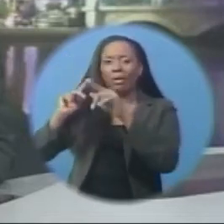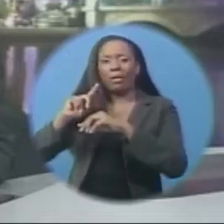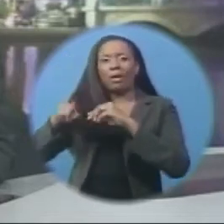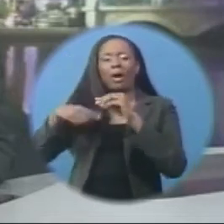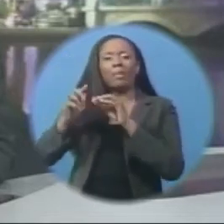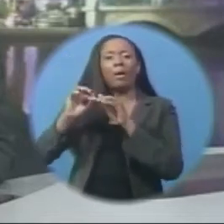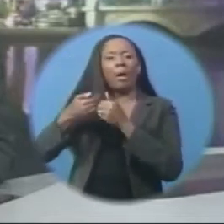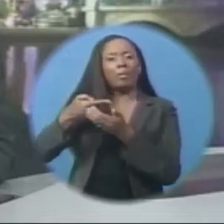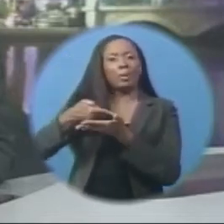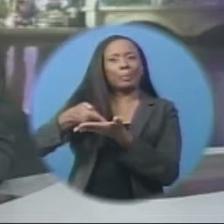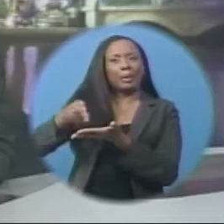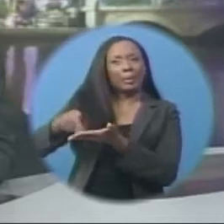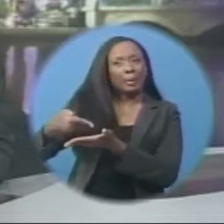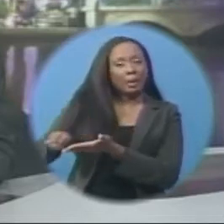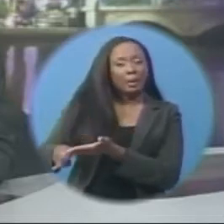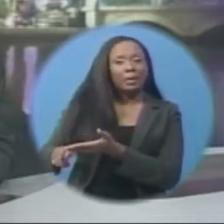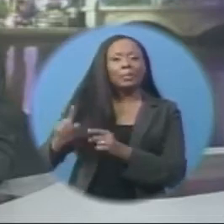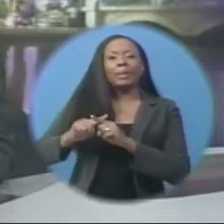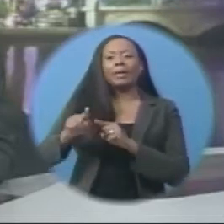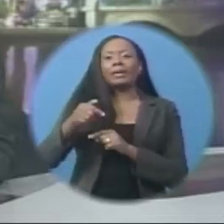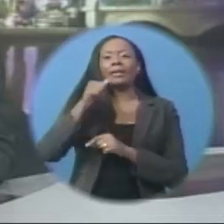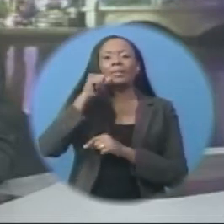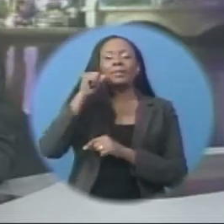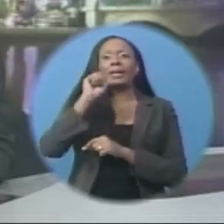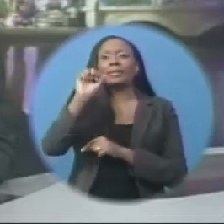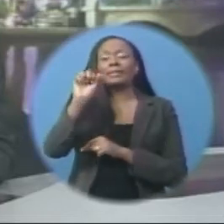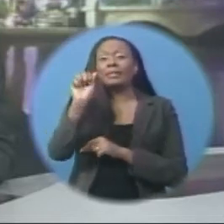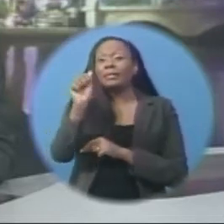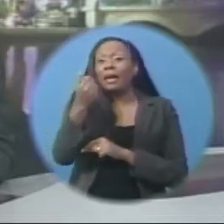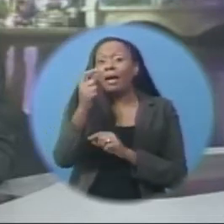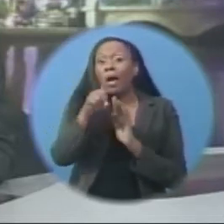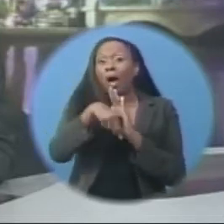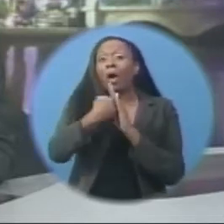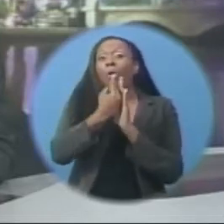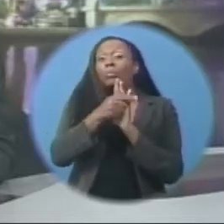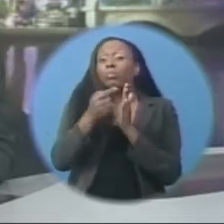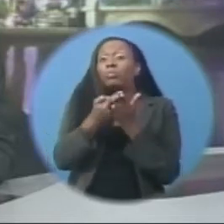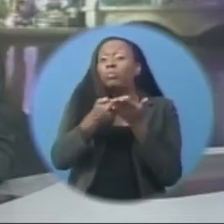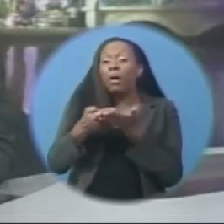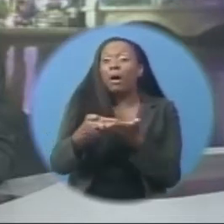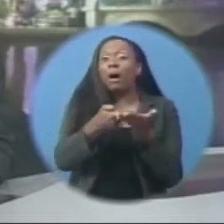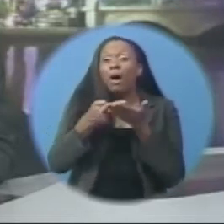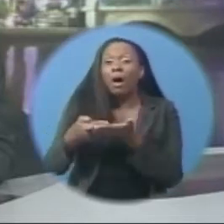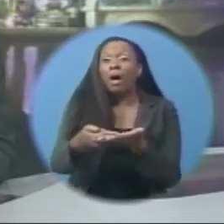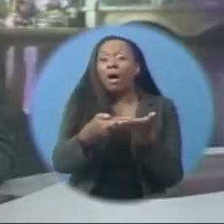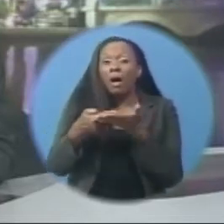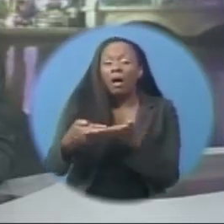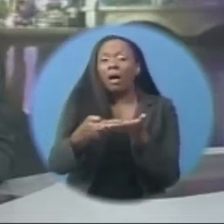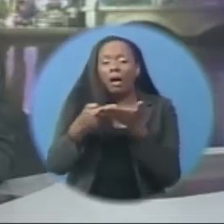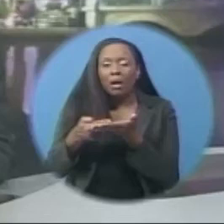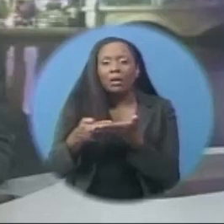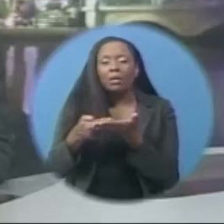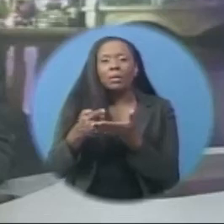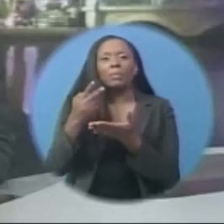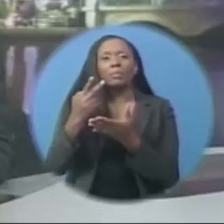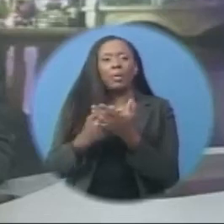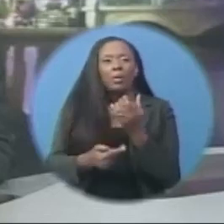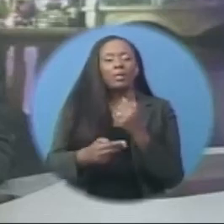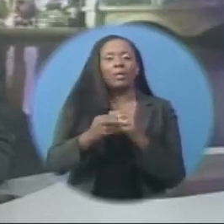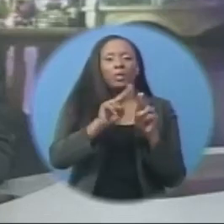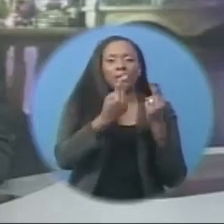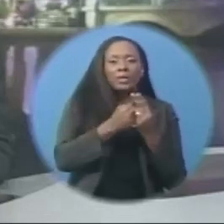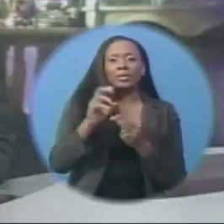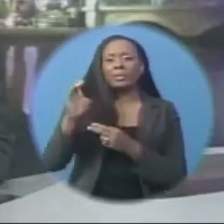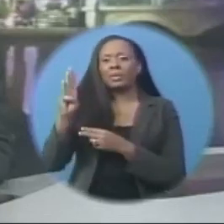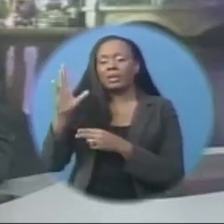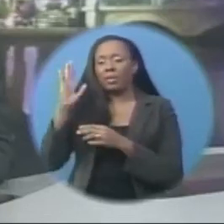of payment. However, following ten hours of talks between the two parties, cheered by Senator Hart court husbands, the sides have agreed to meet tomorrow